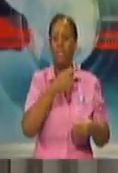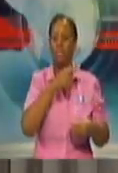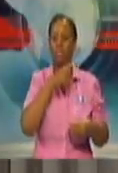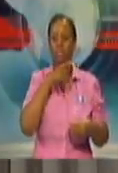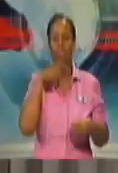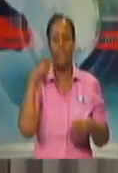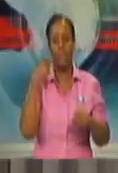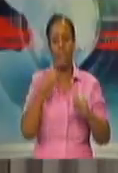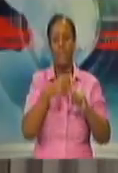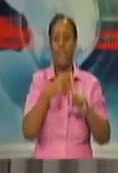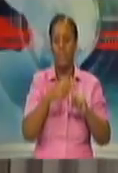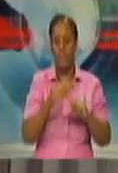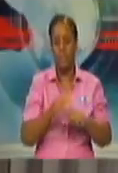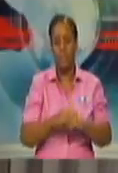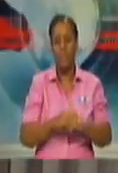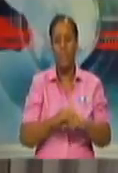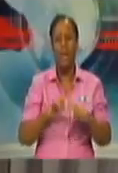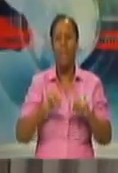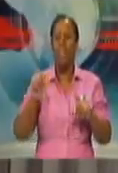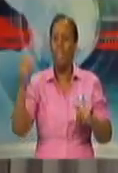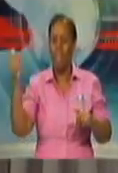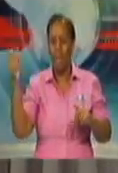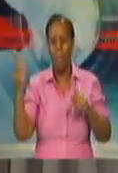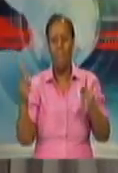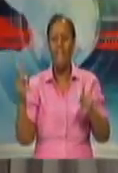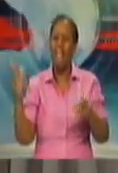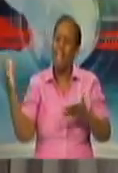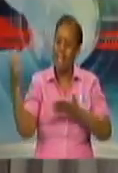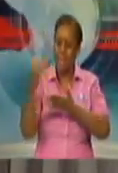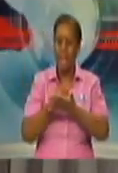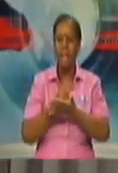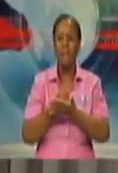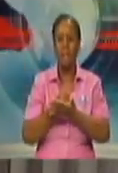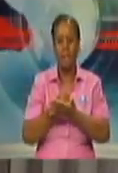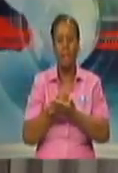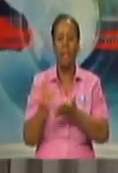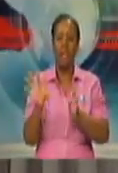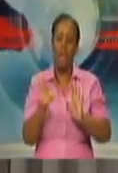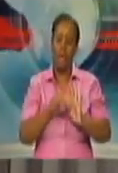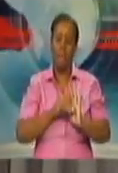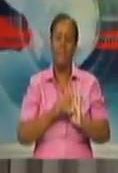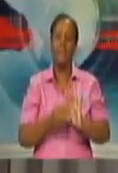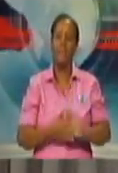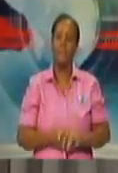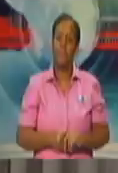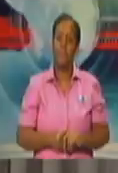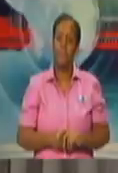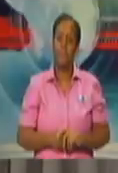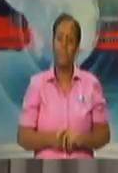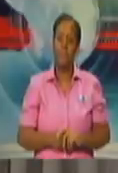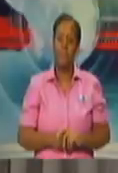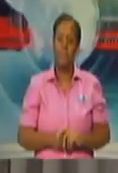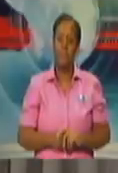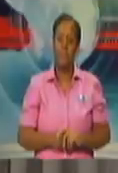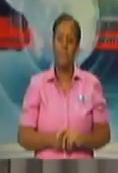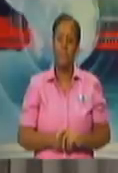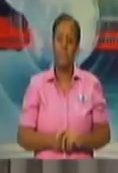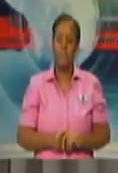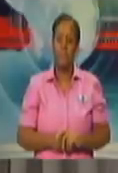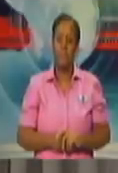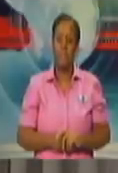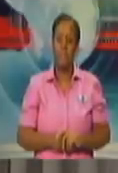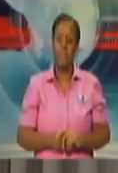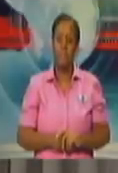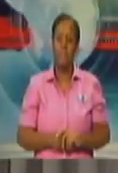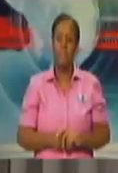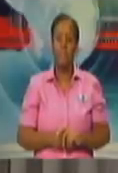an alternative supplier, and they went to an agent instead of the original source of supply. And therefore,